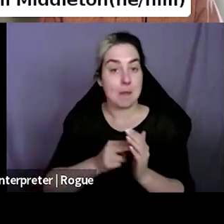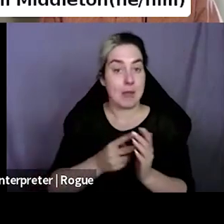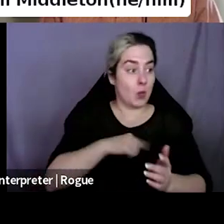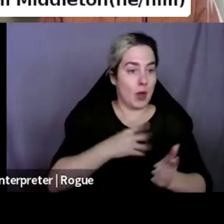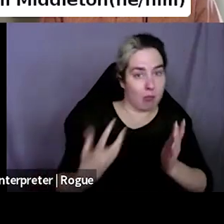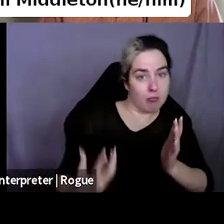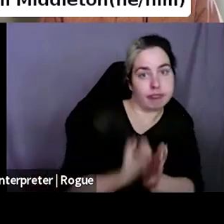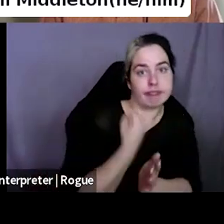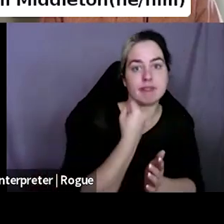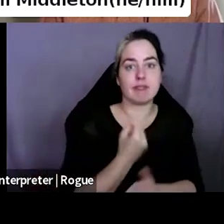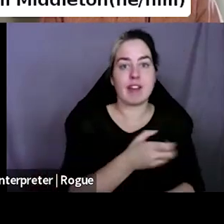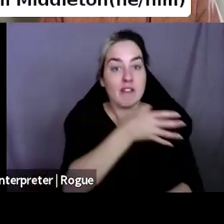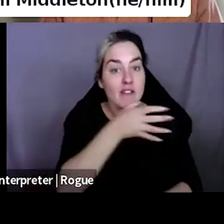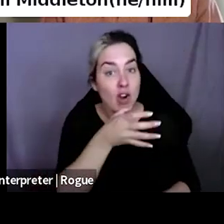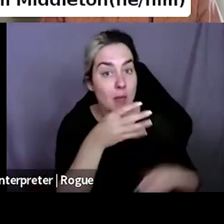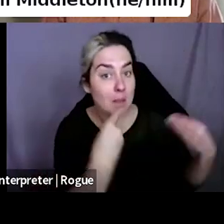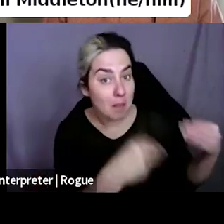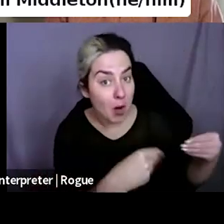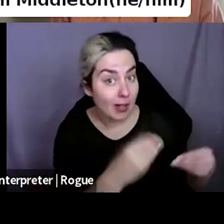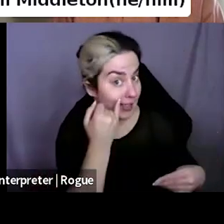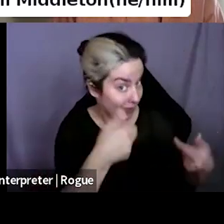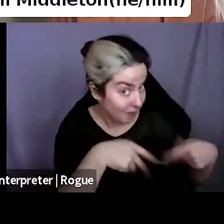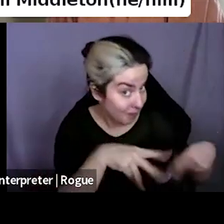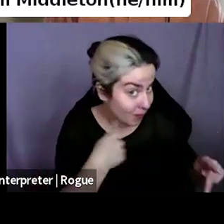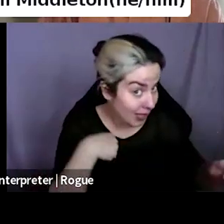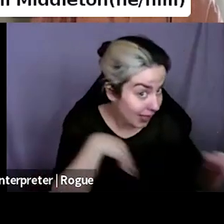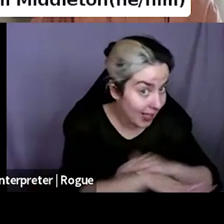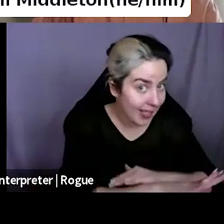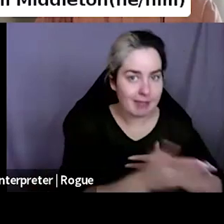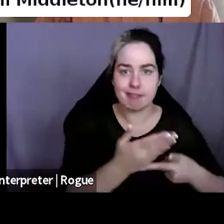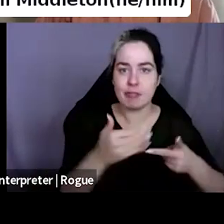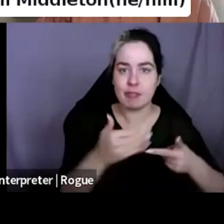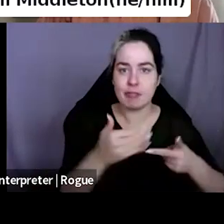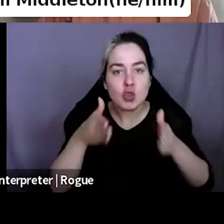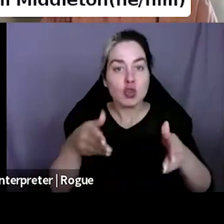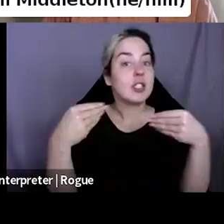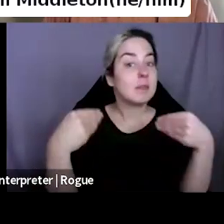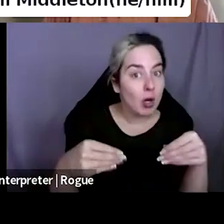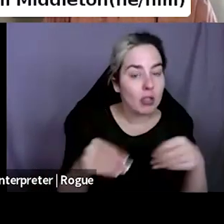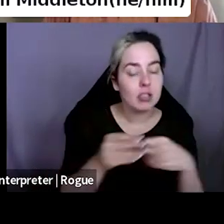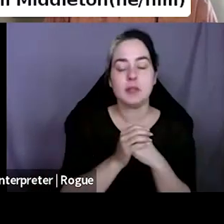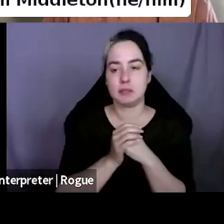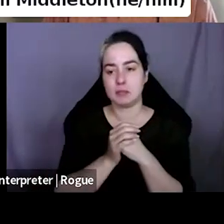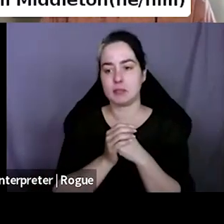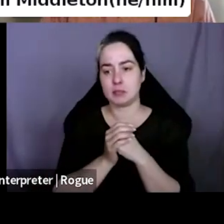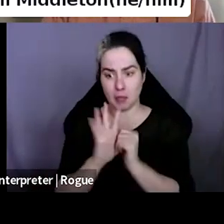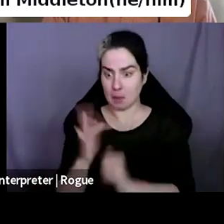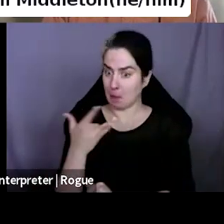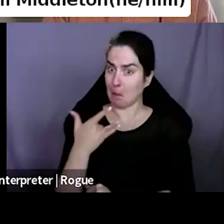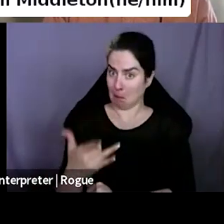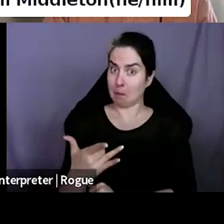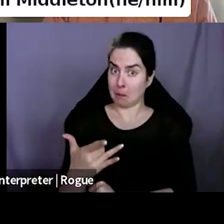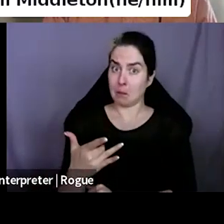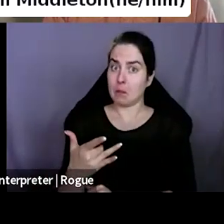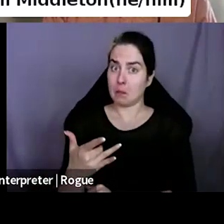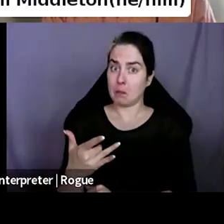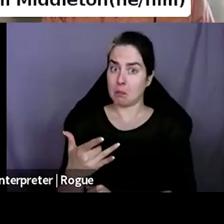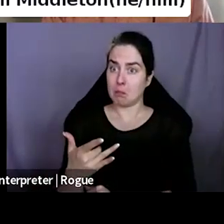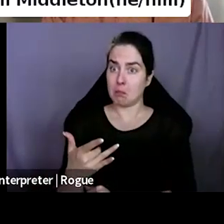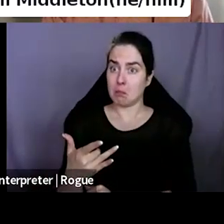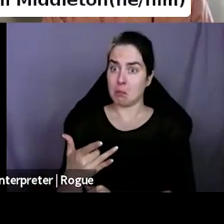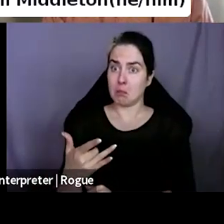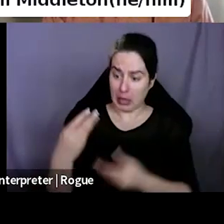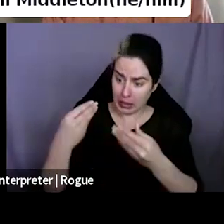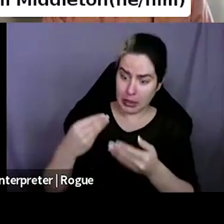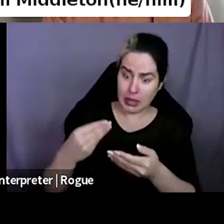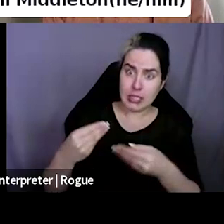farmers markets when they'll let us in. And not only do these events tend to actually be pretty great sales events all